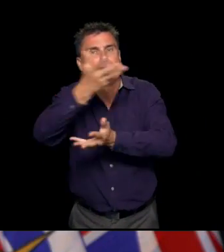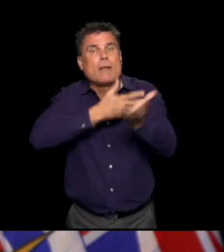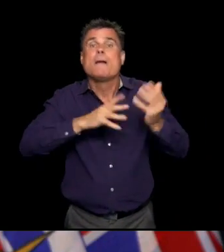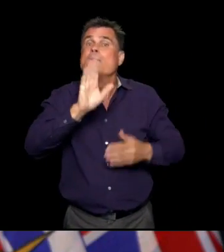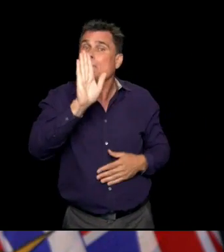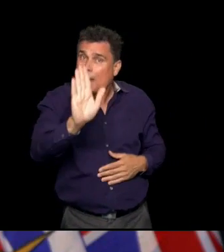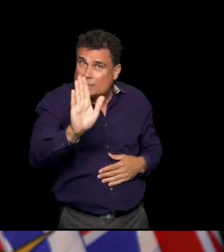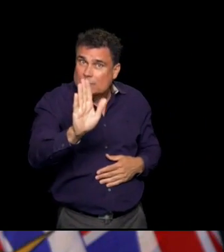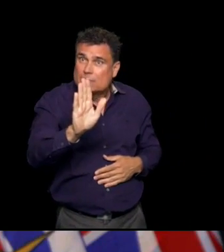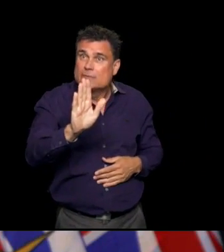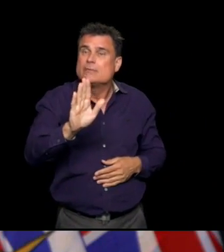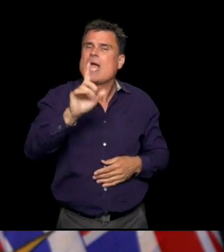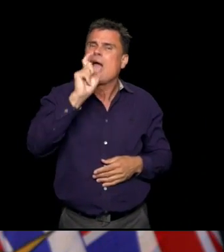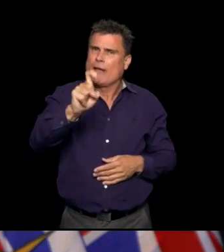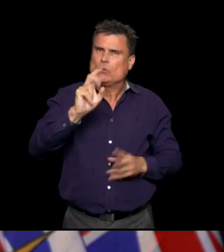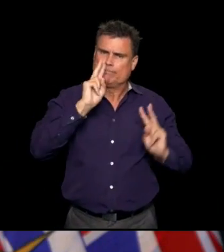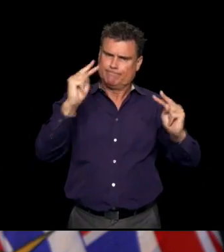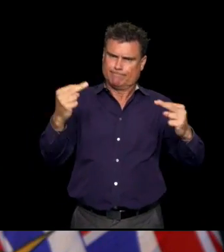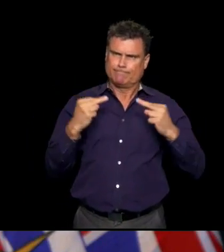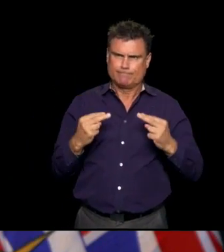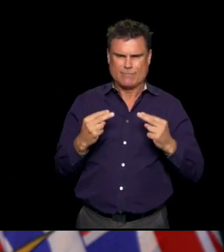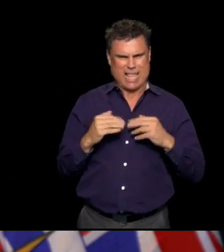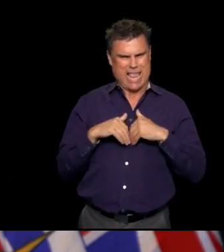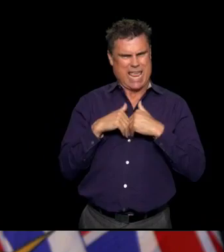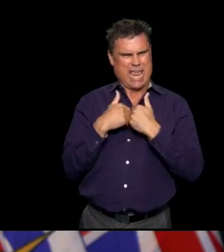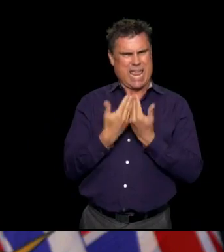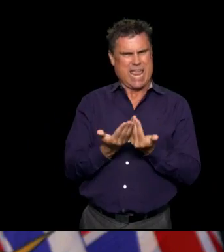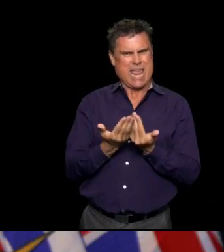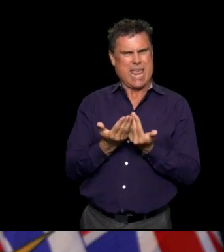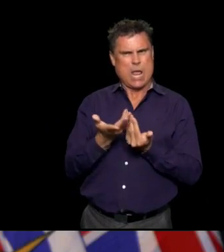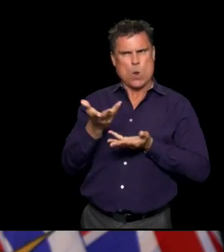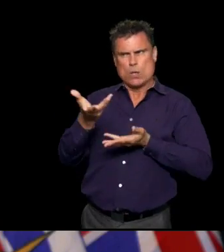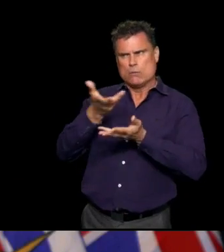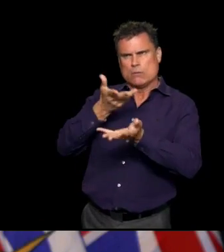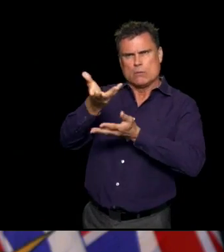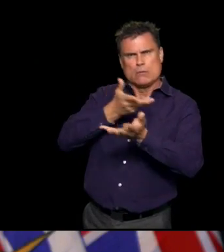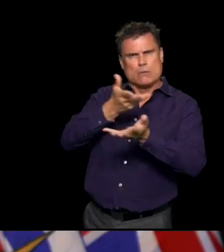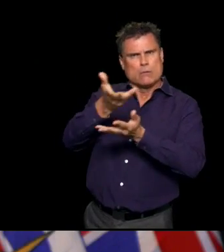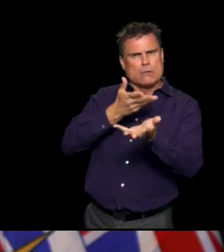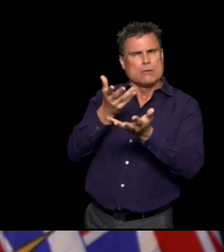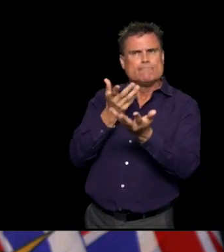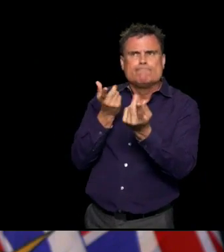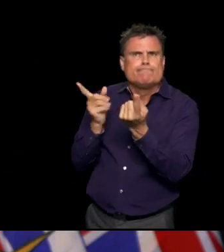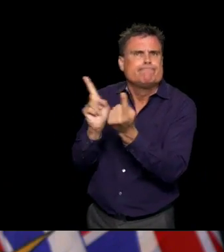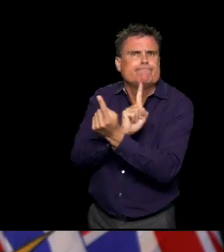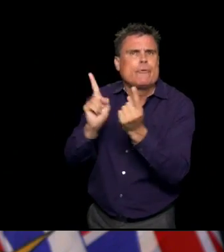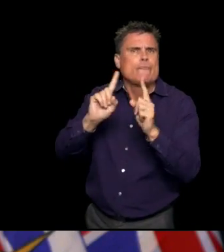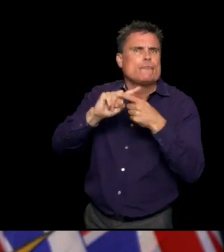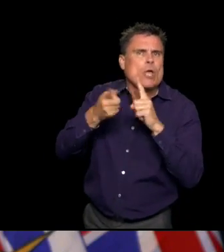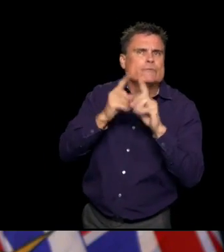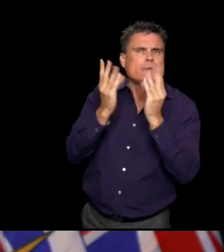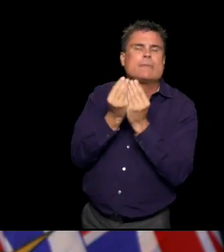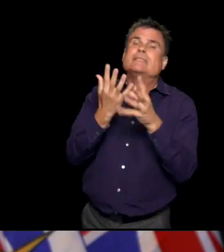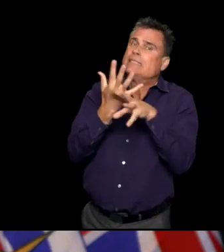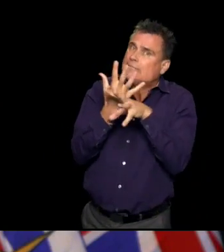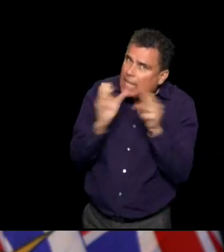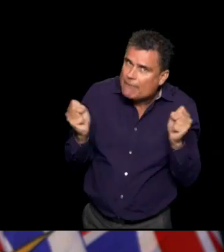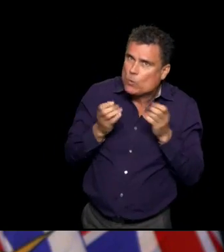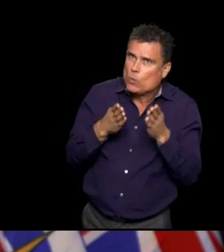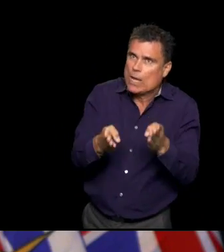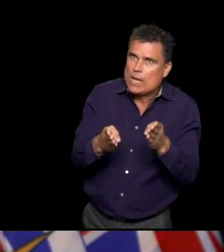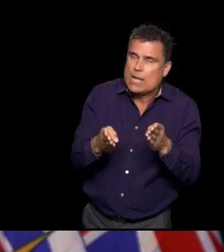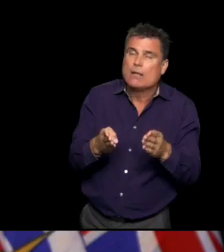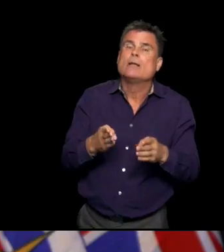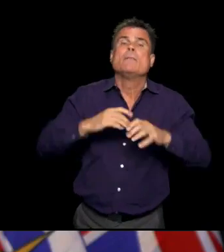to continuing to learn and to adapt our approach. This is in addition to doing all we can to protect our